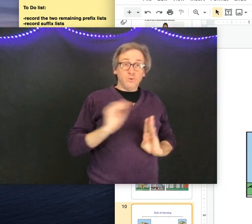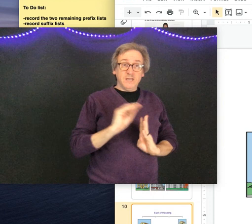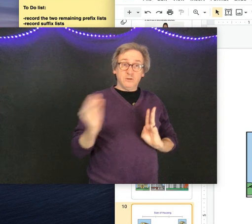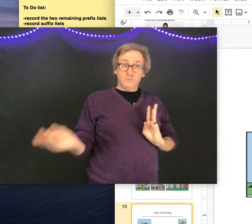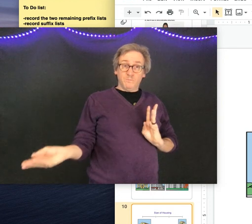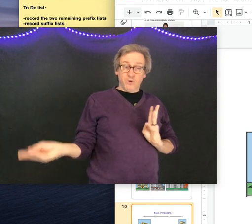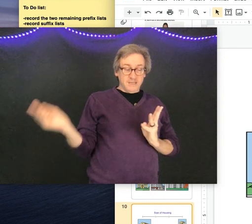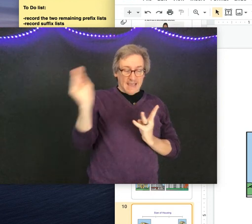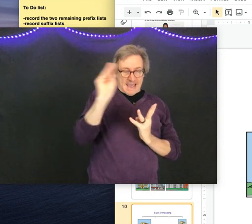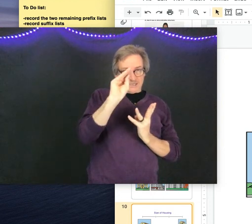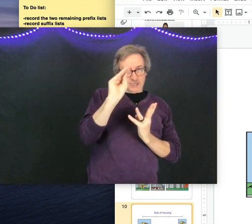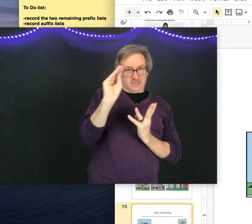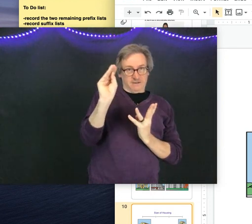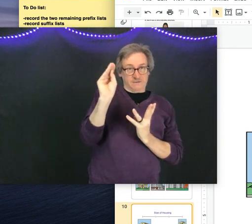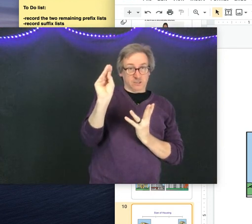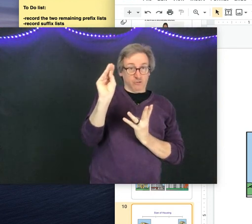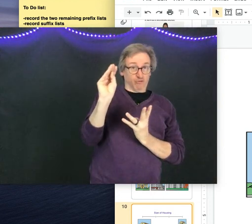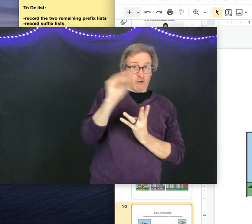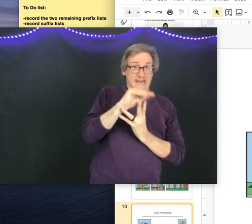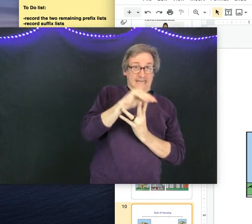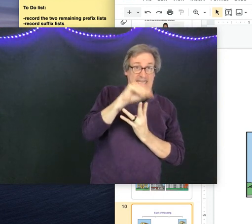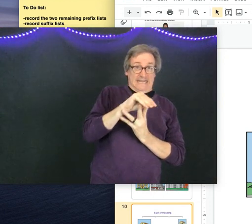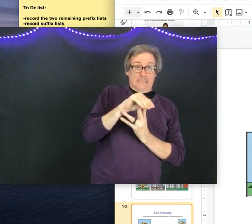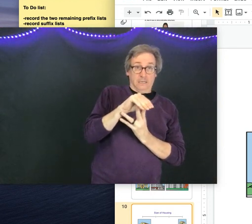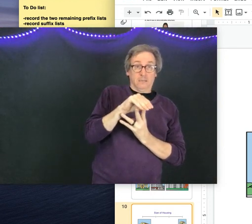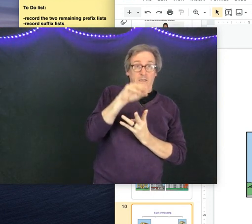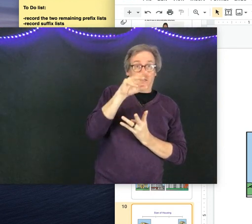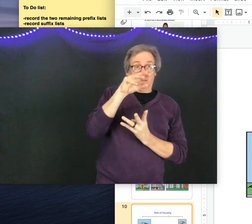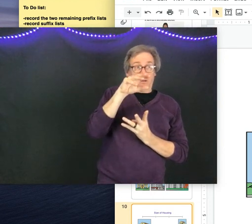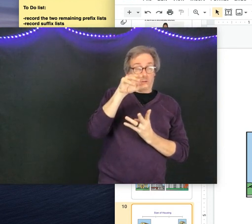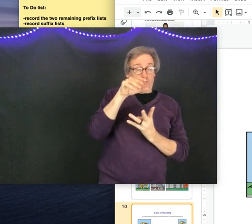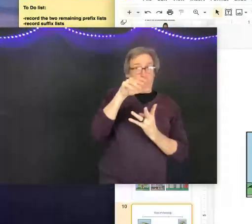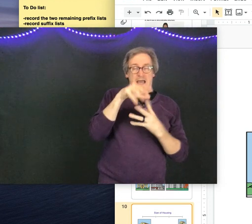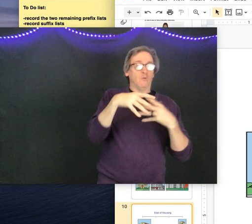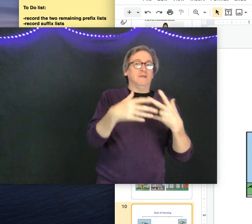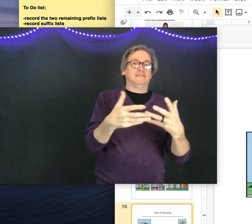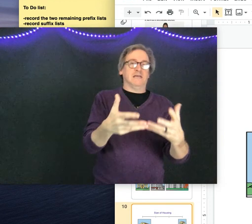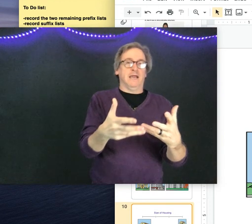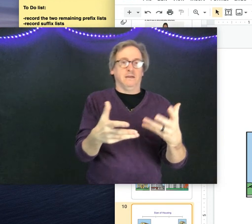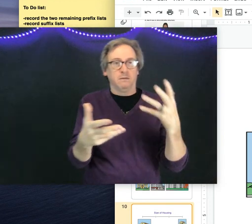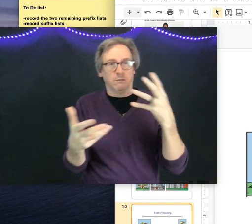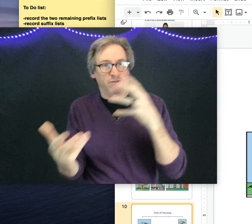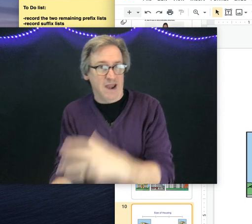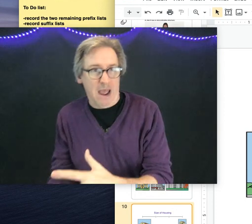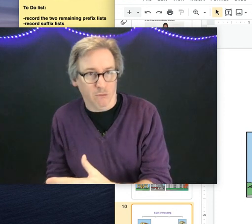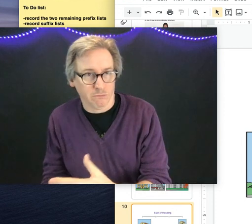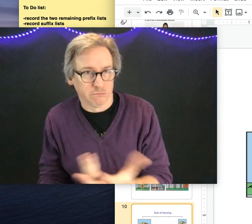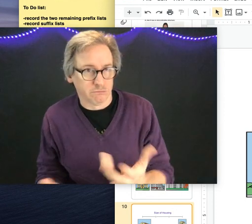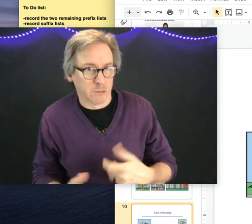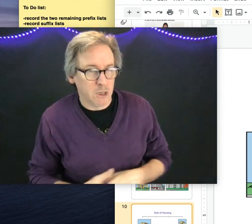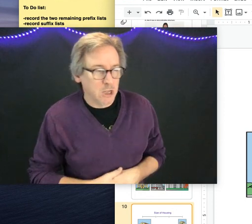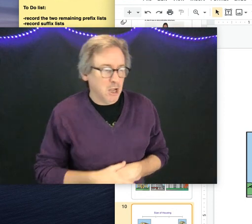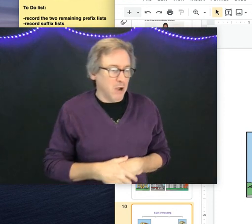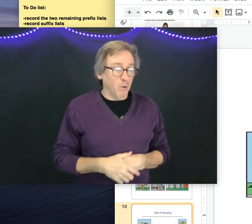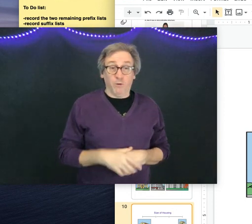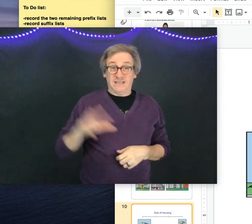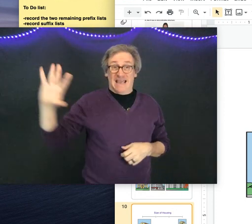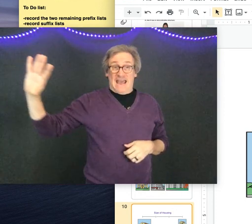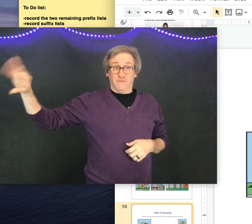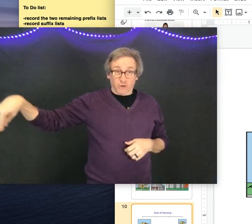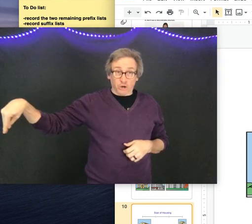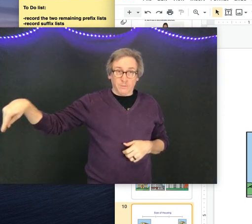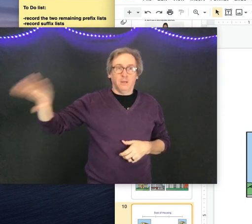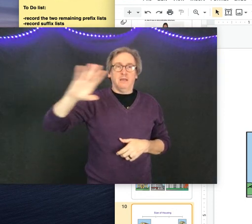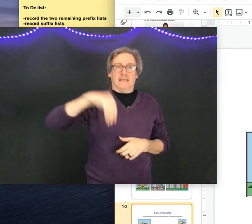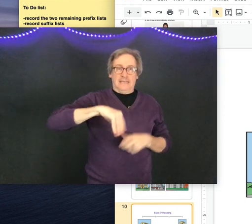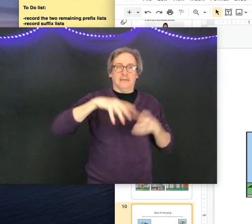So we put the adjectives right in how we sign the noun. We'll put the